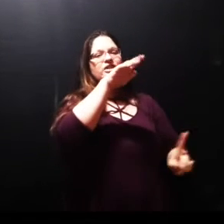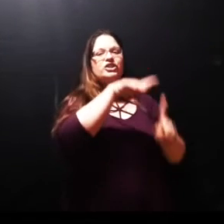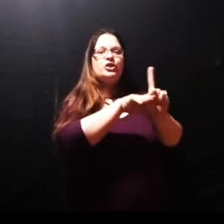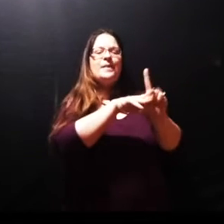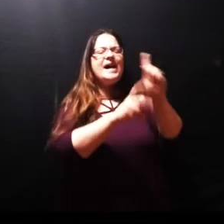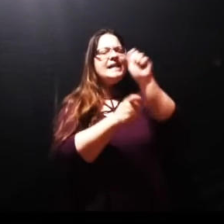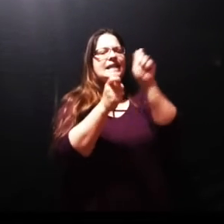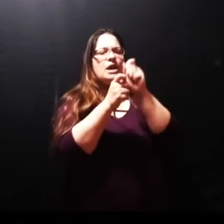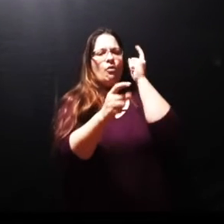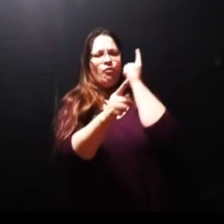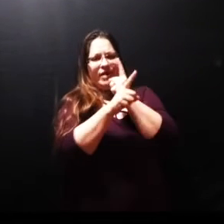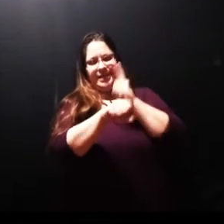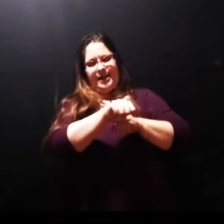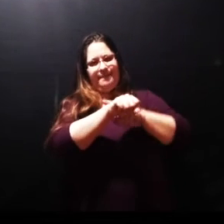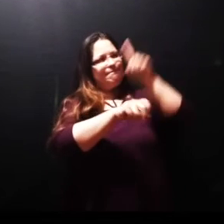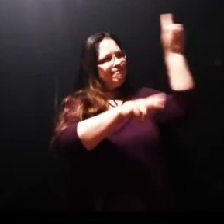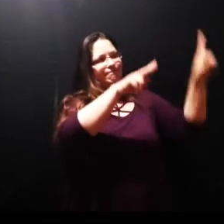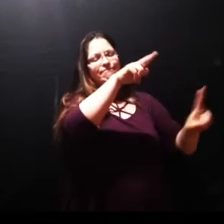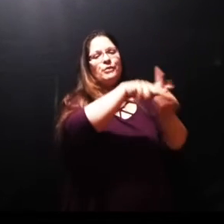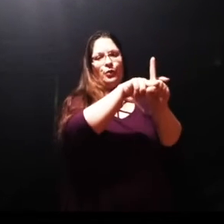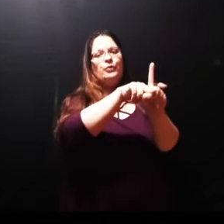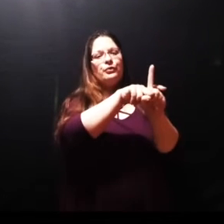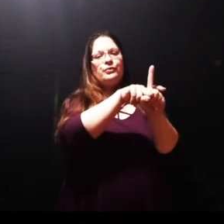exactly the right time